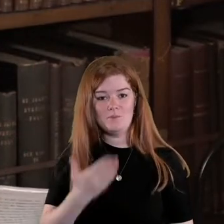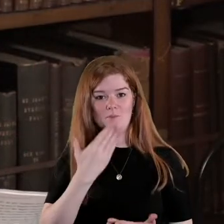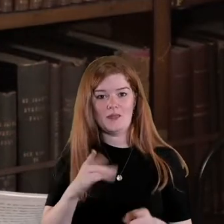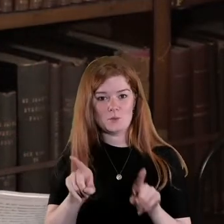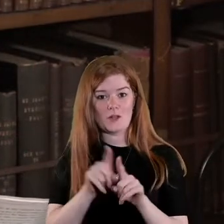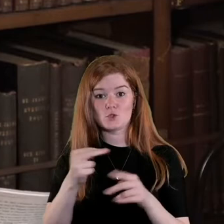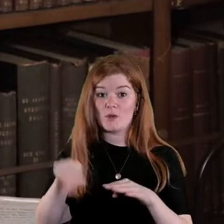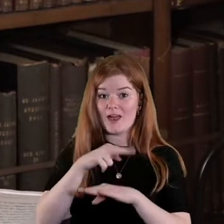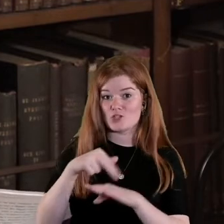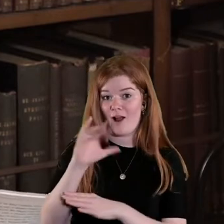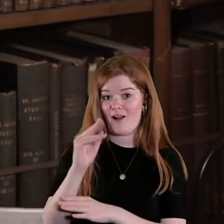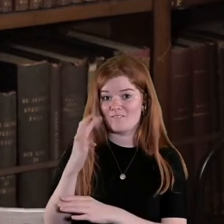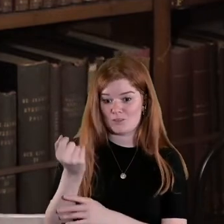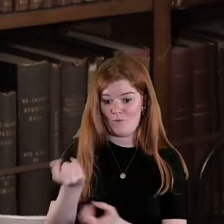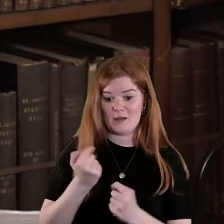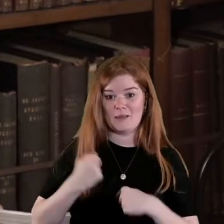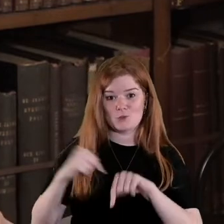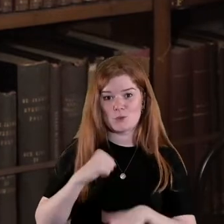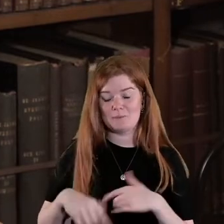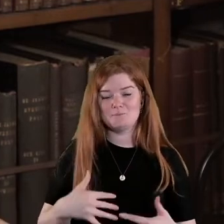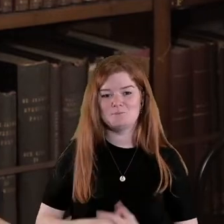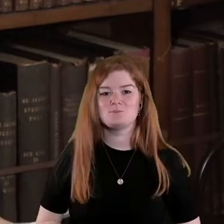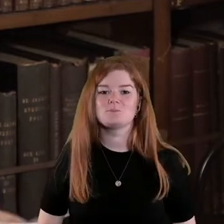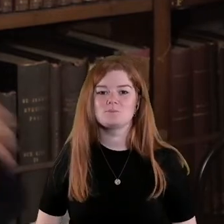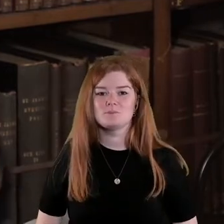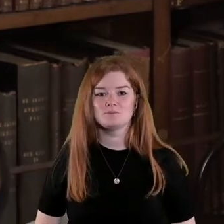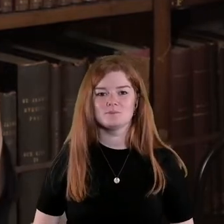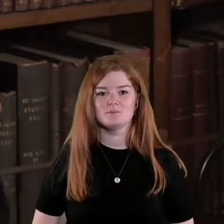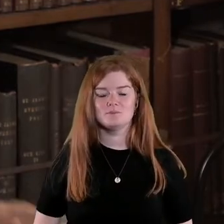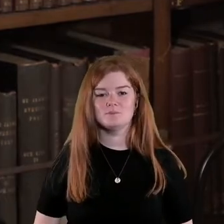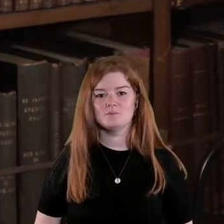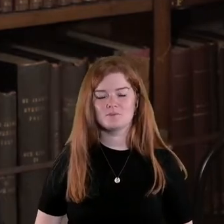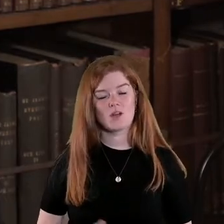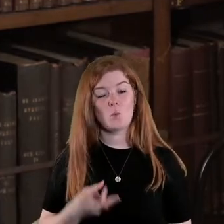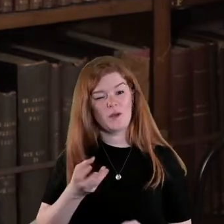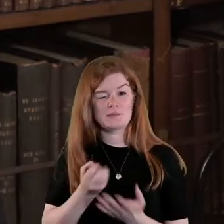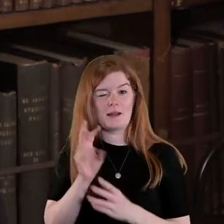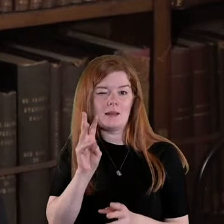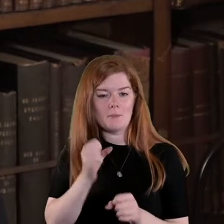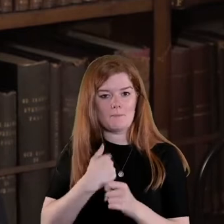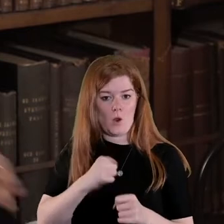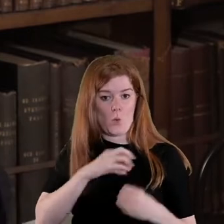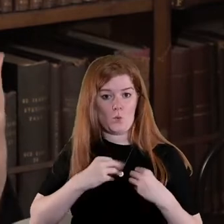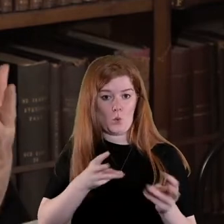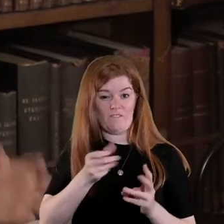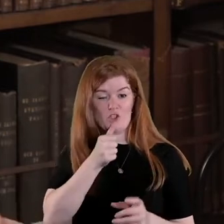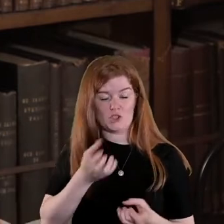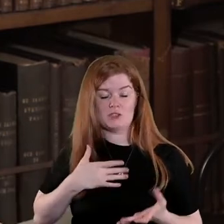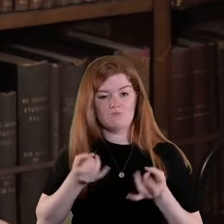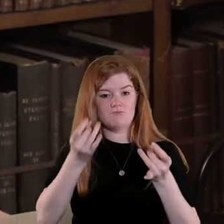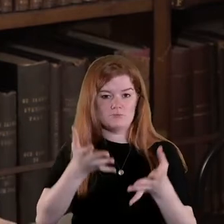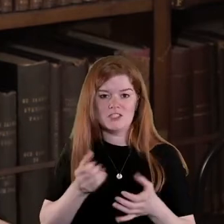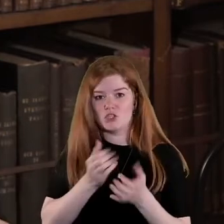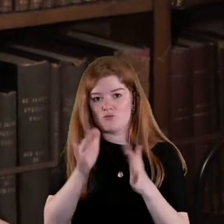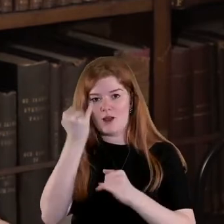to the National Archives for the invitation So I'll say a little bit about my work first just to give you a general